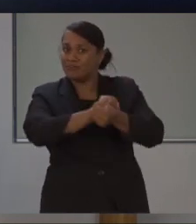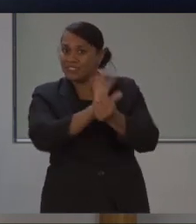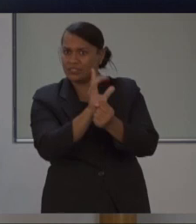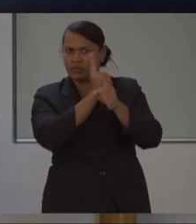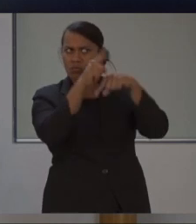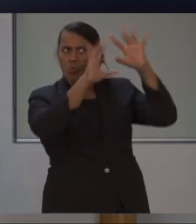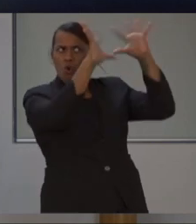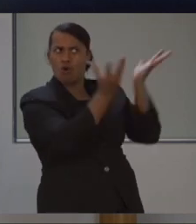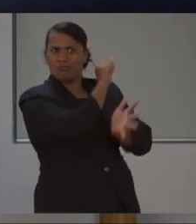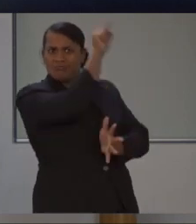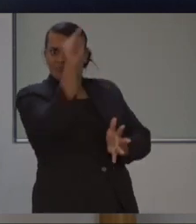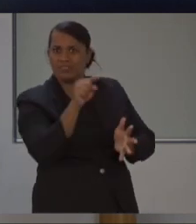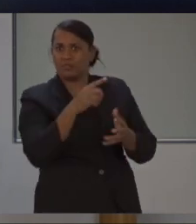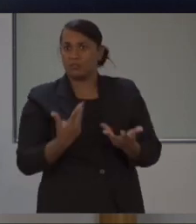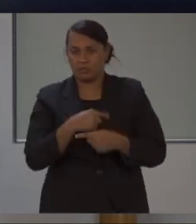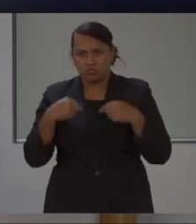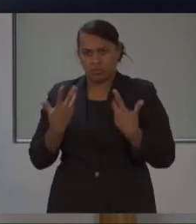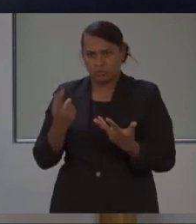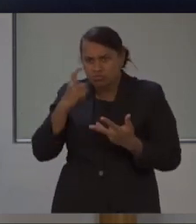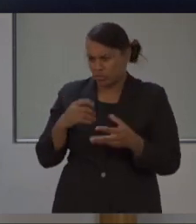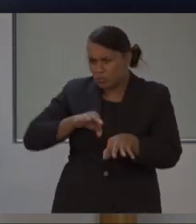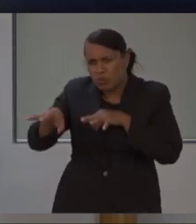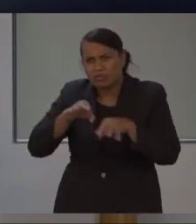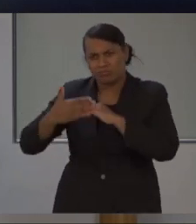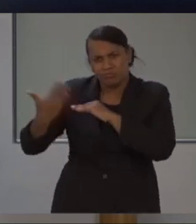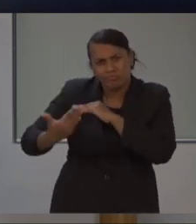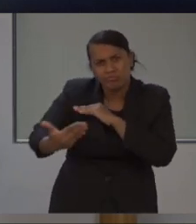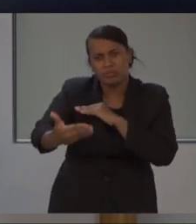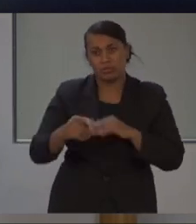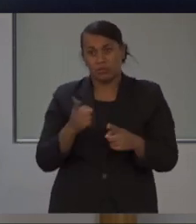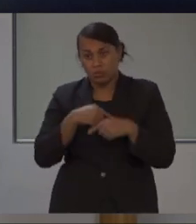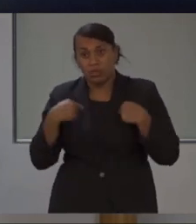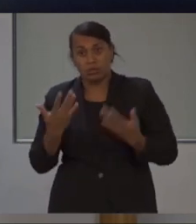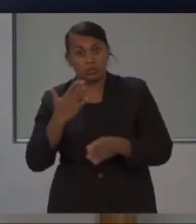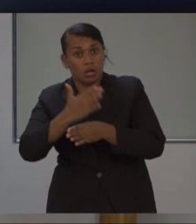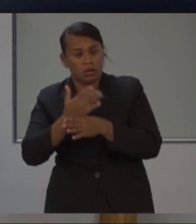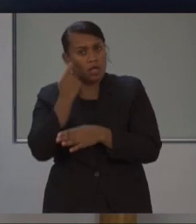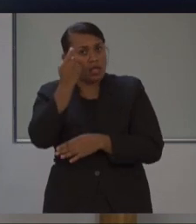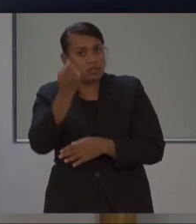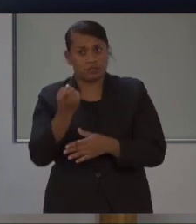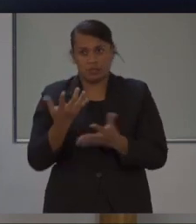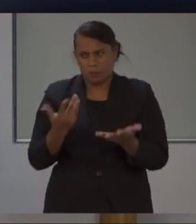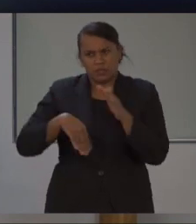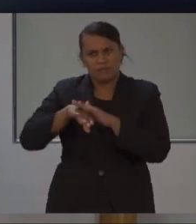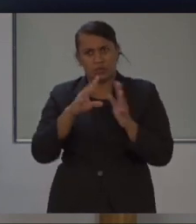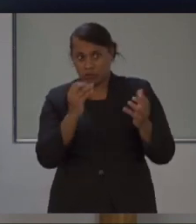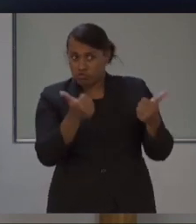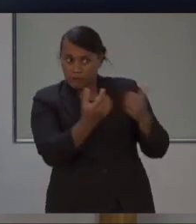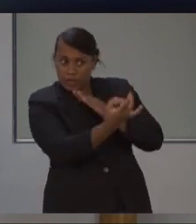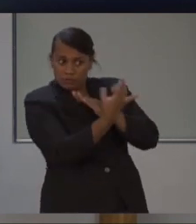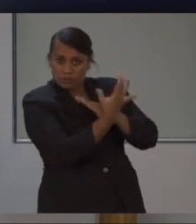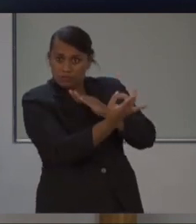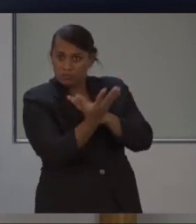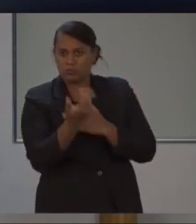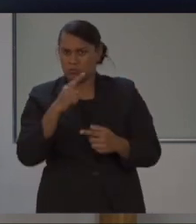every step we take. Operating with caution and armed with good information, we have identified a